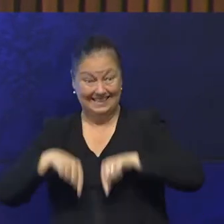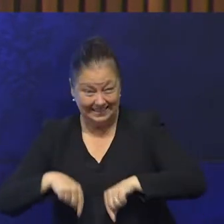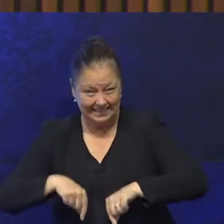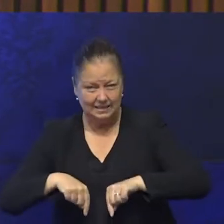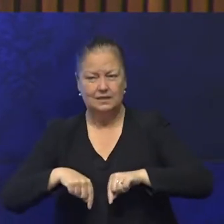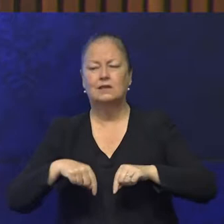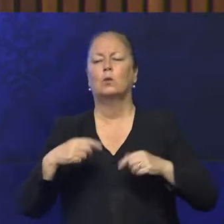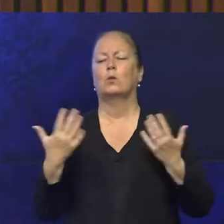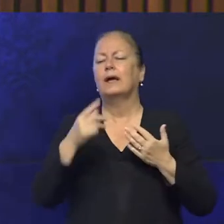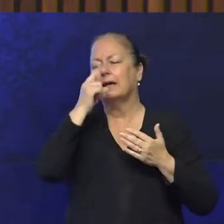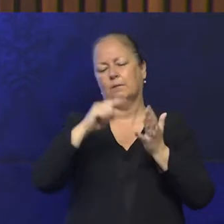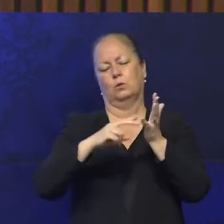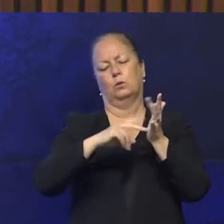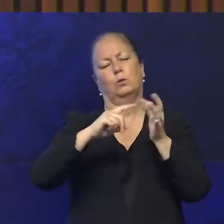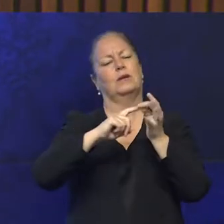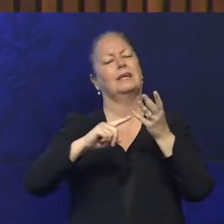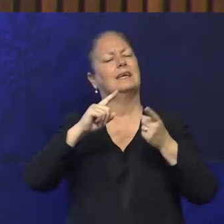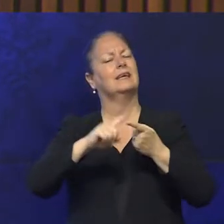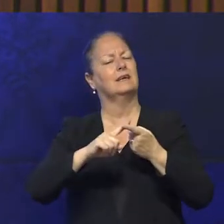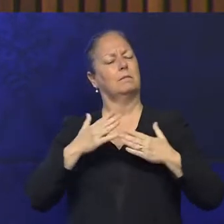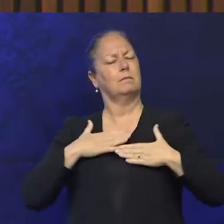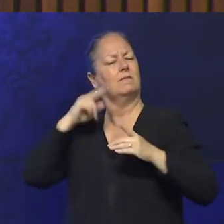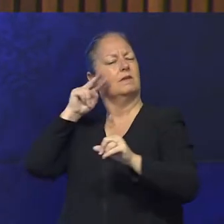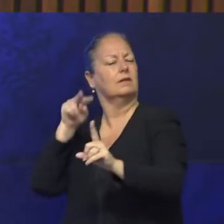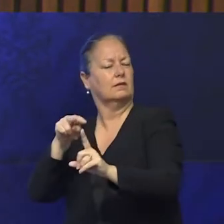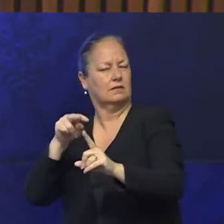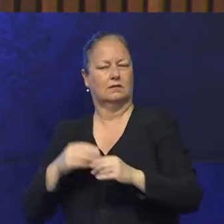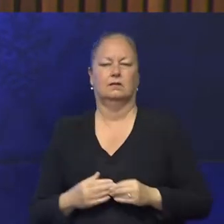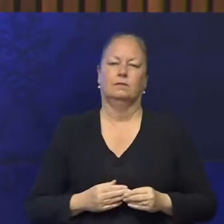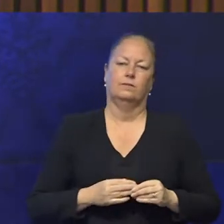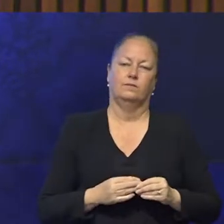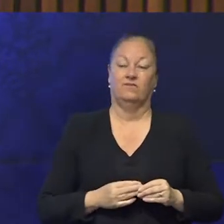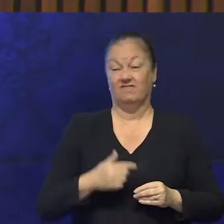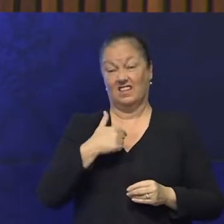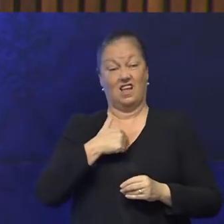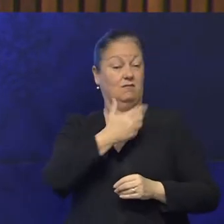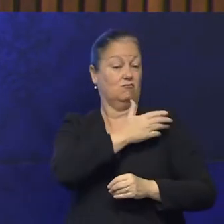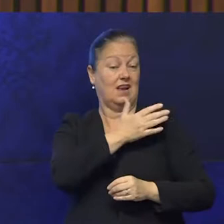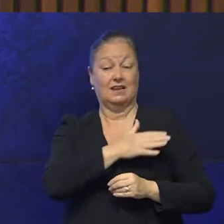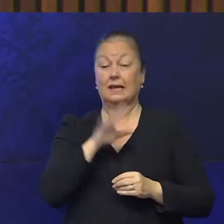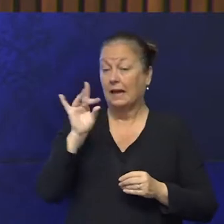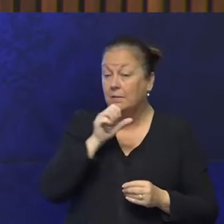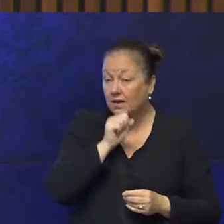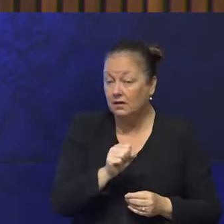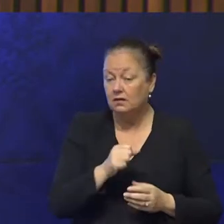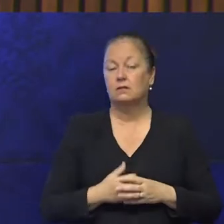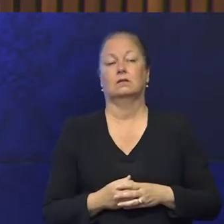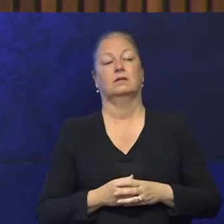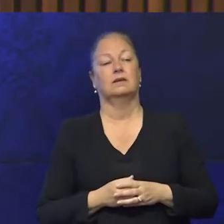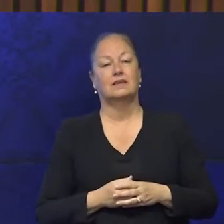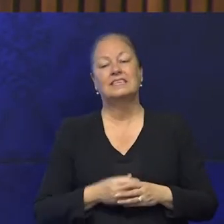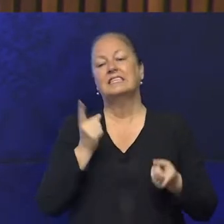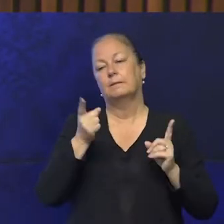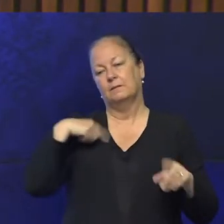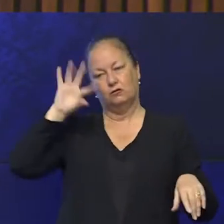that unique perspective? Well, I'm also a proud gay man, an occasional